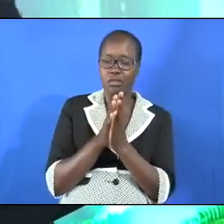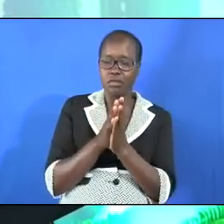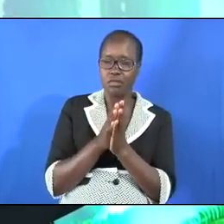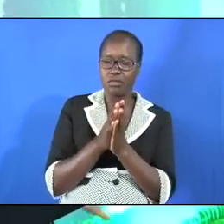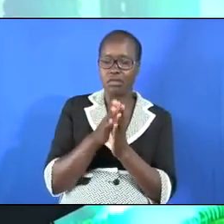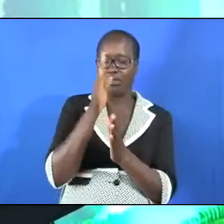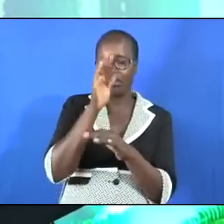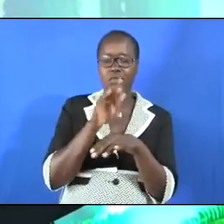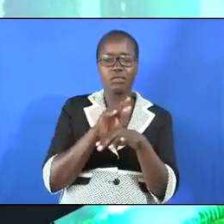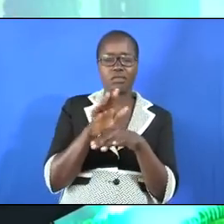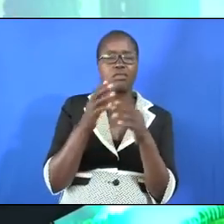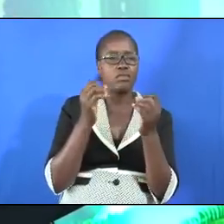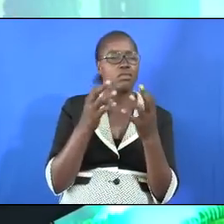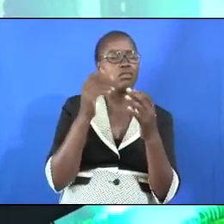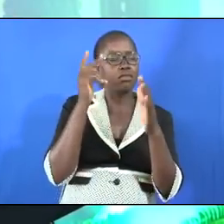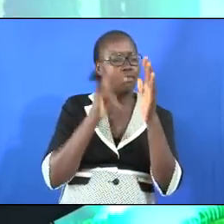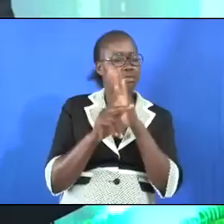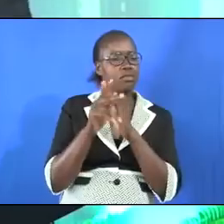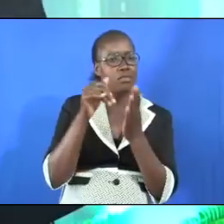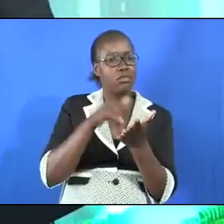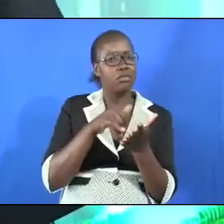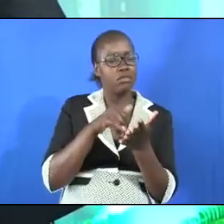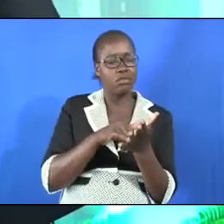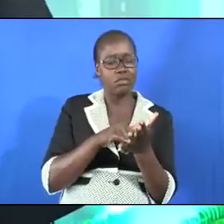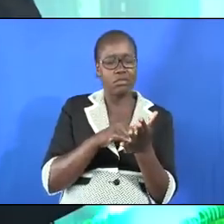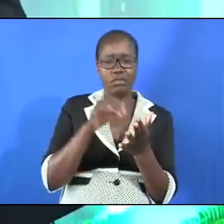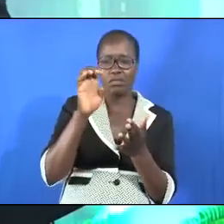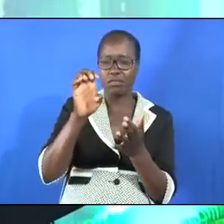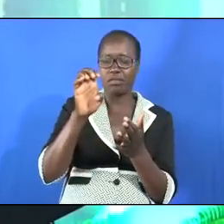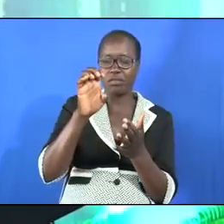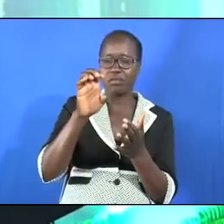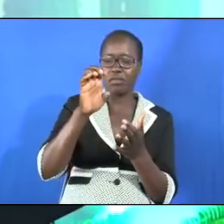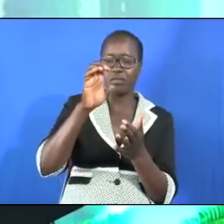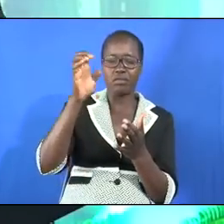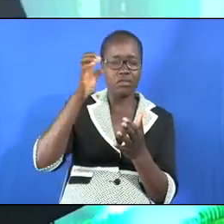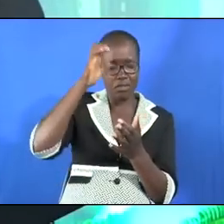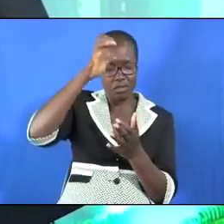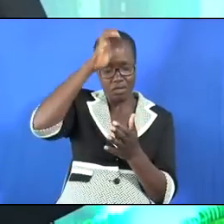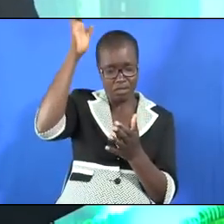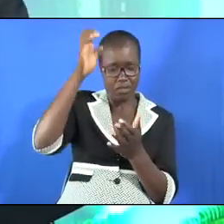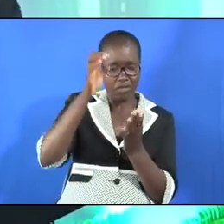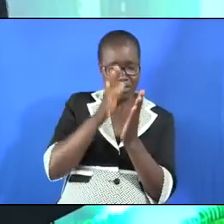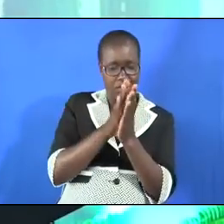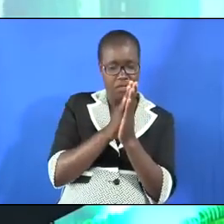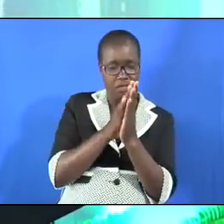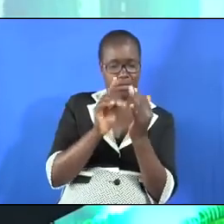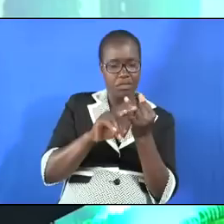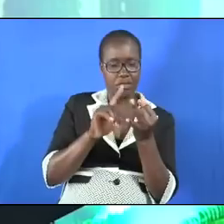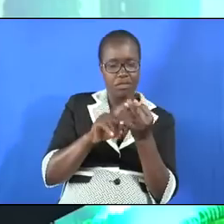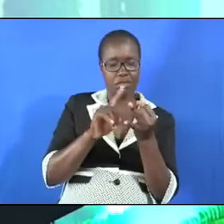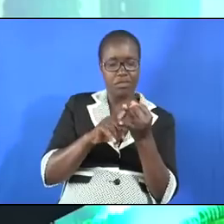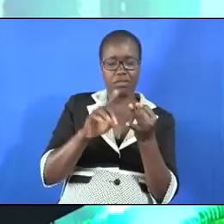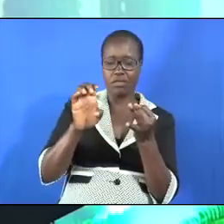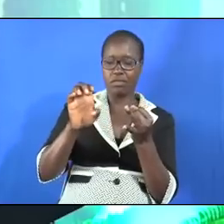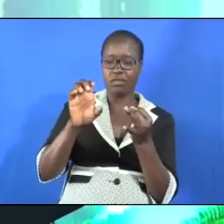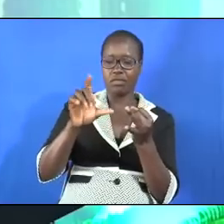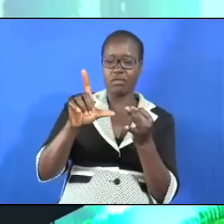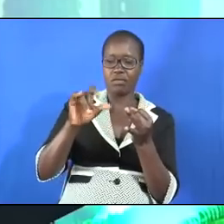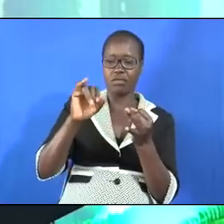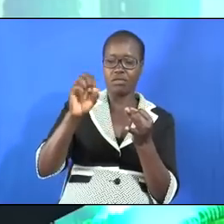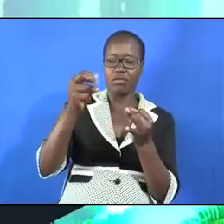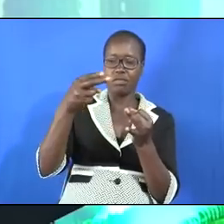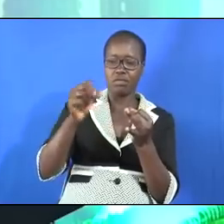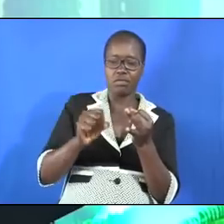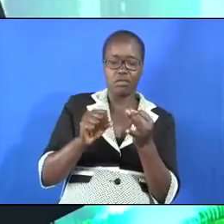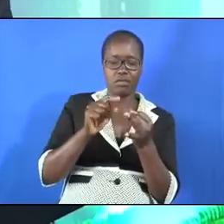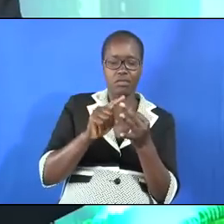prophets these prophets will include Elijah and Elisha whom this girl is talking about and